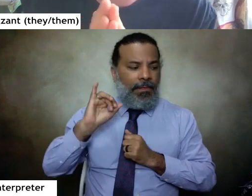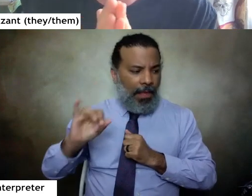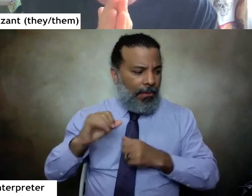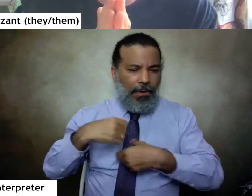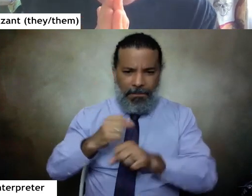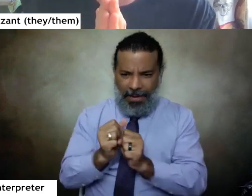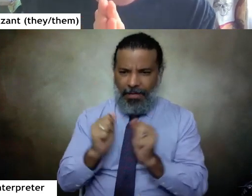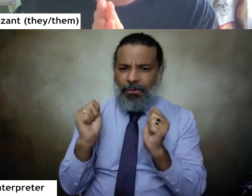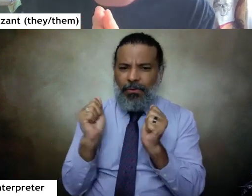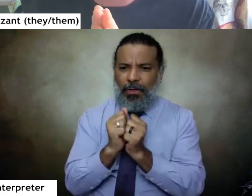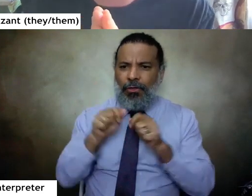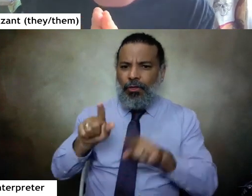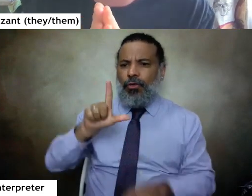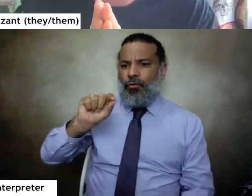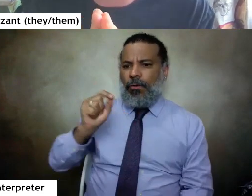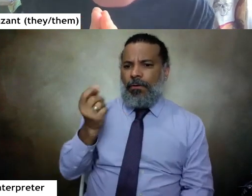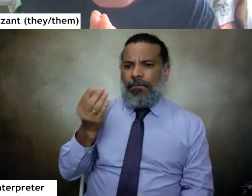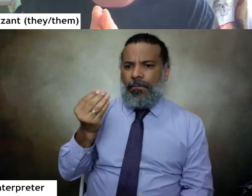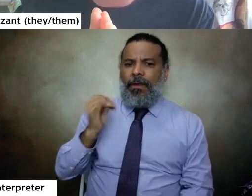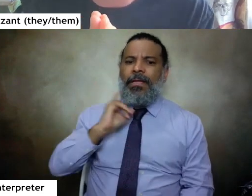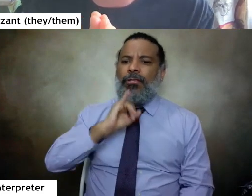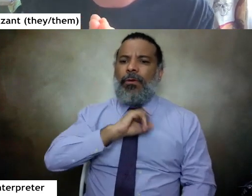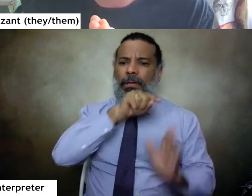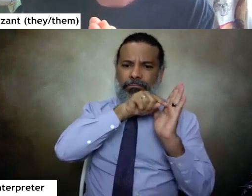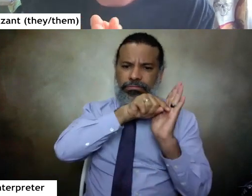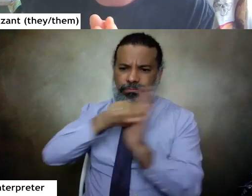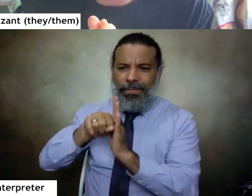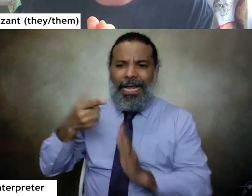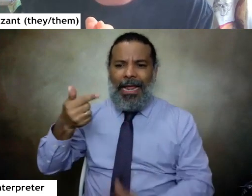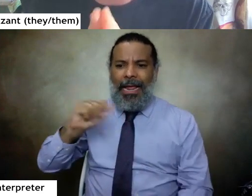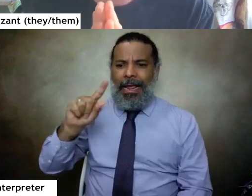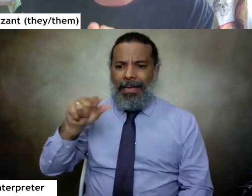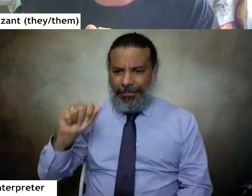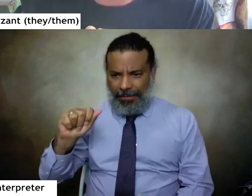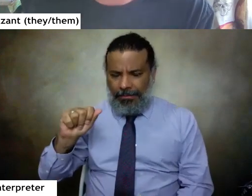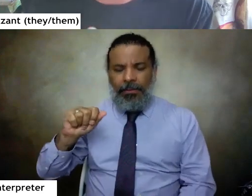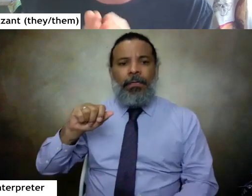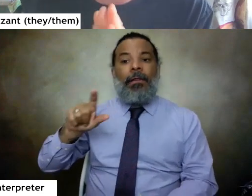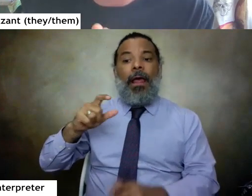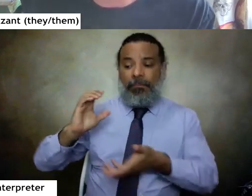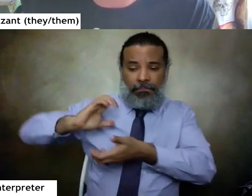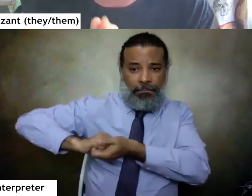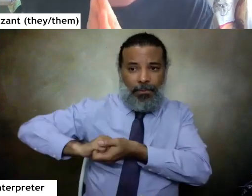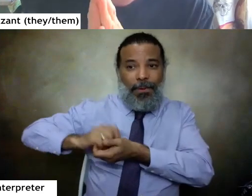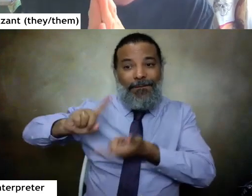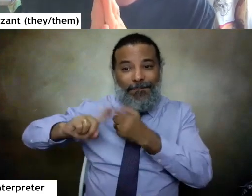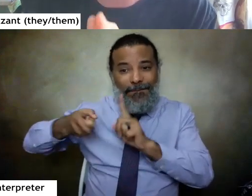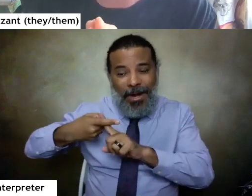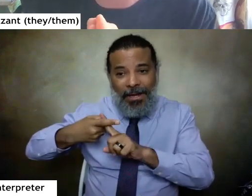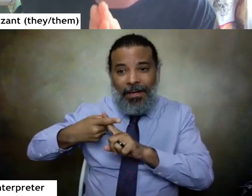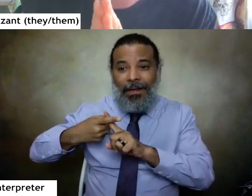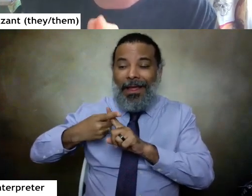during the 2014 Israeli massacres on Gaza. And it was a collaboration with my friend and